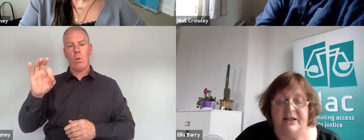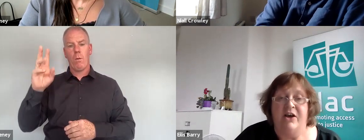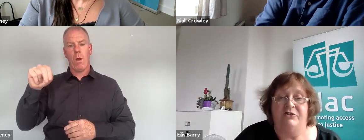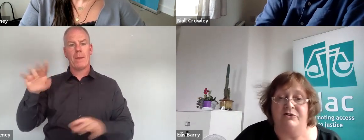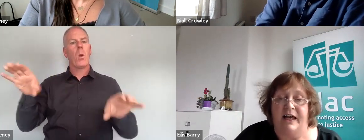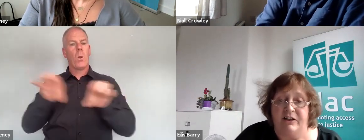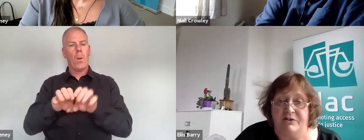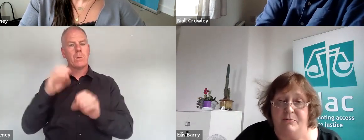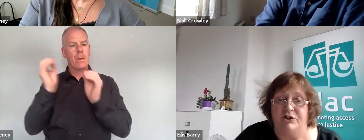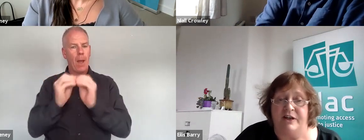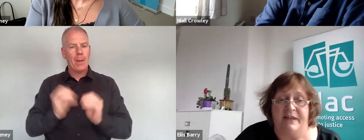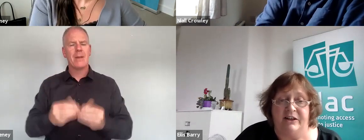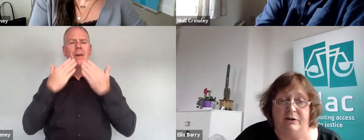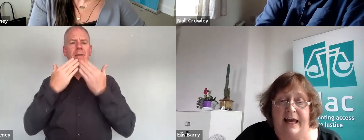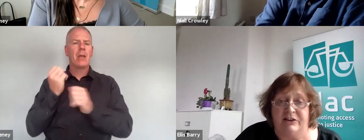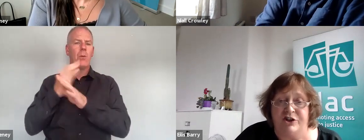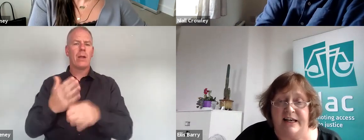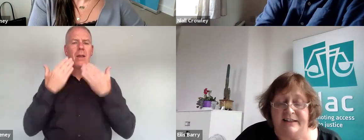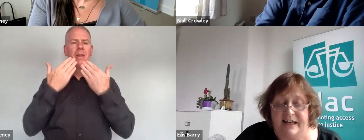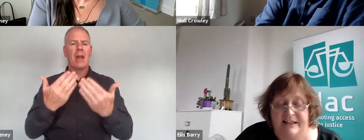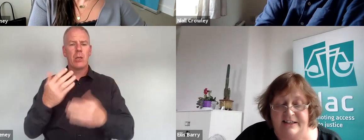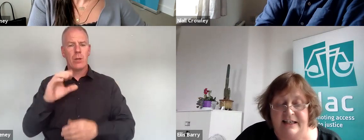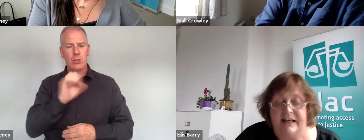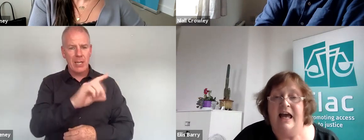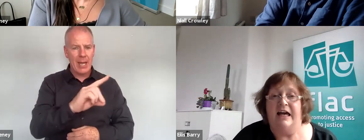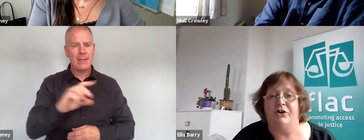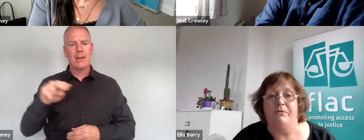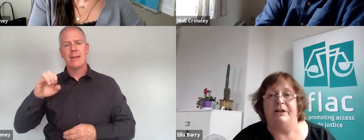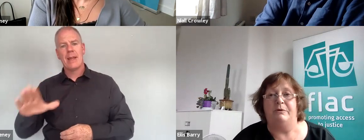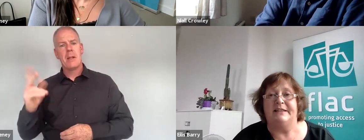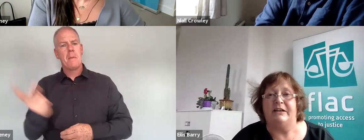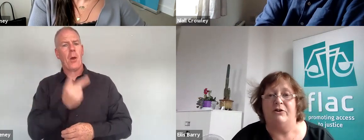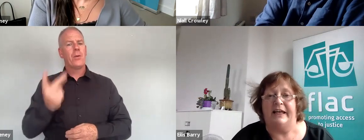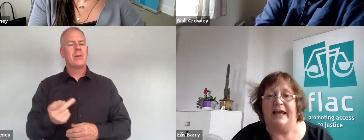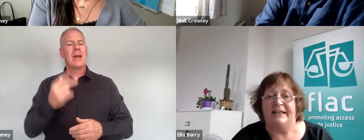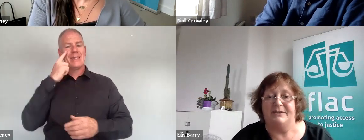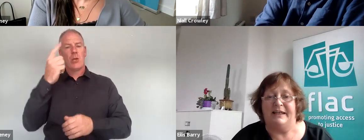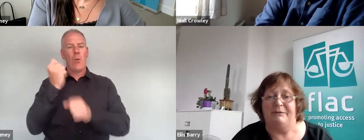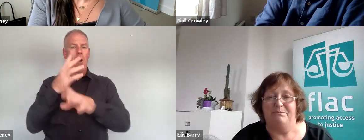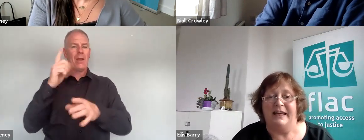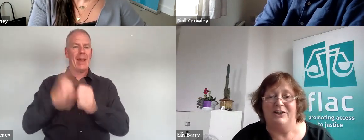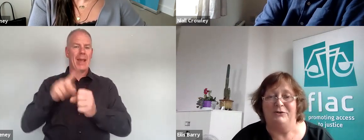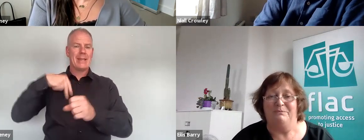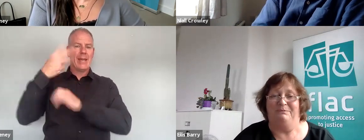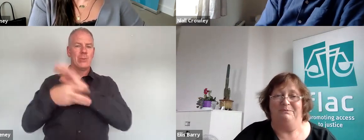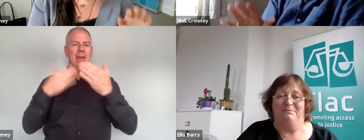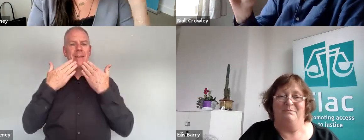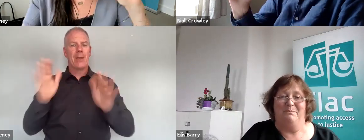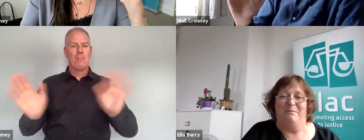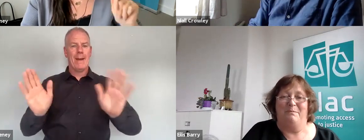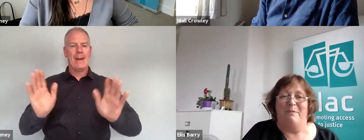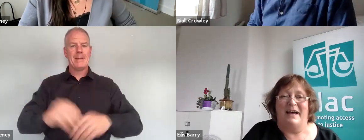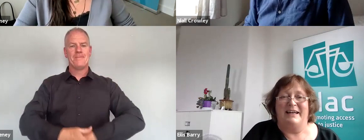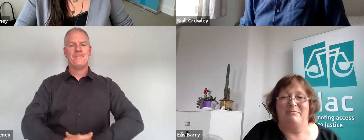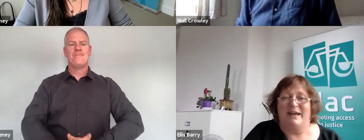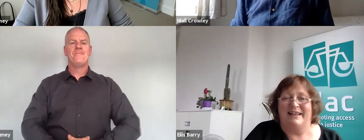address so thank you so much and thank you again Sinead and Neil and hopefully we'll see you all again next week thank you thank you thank you